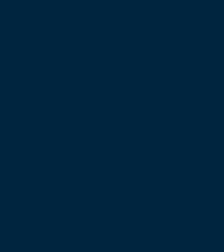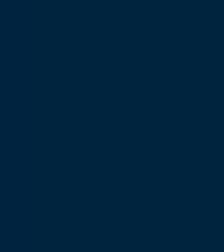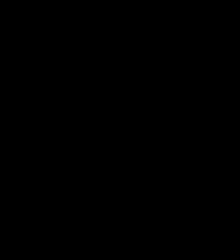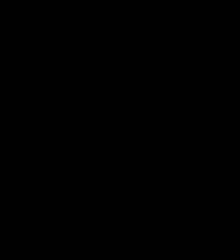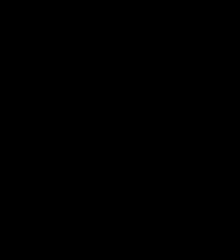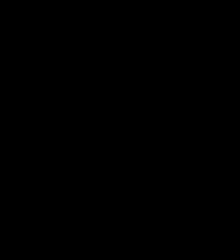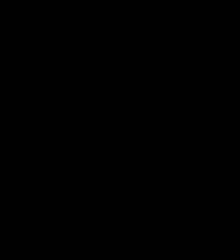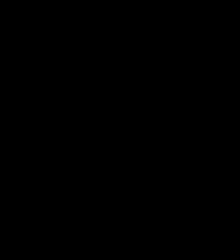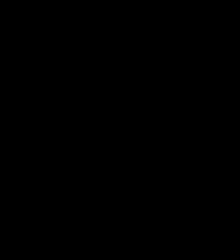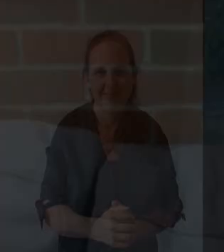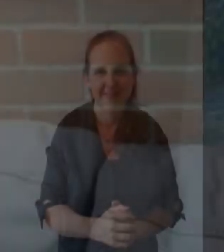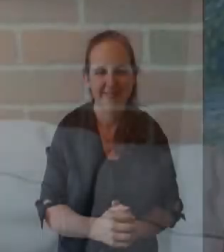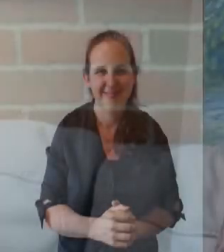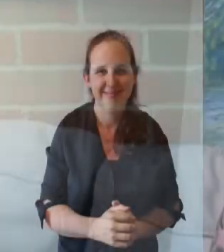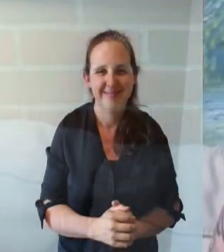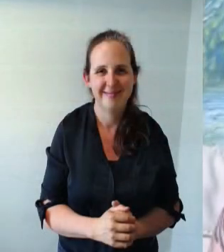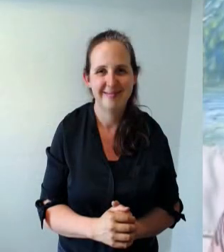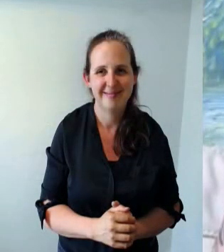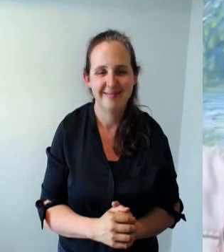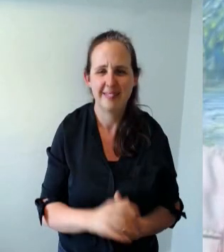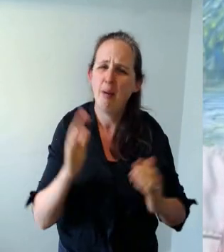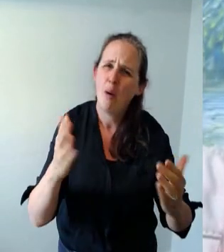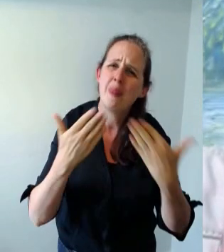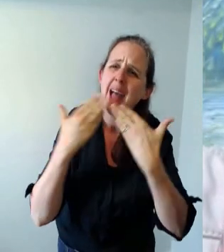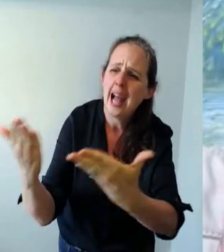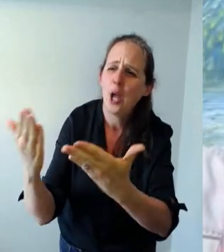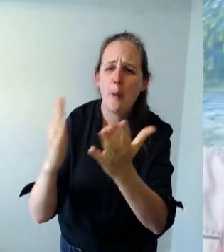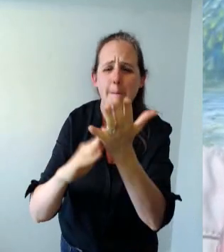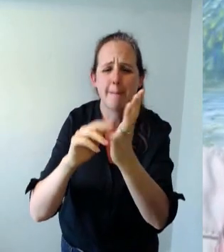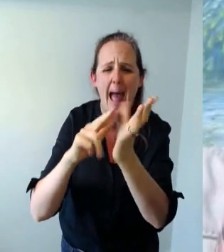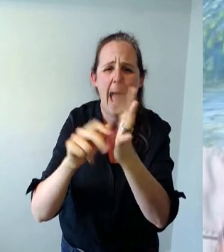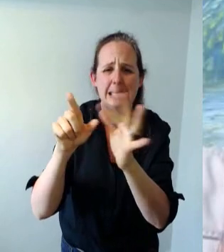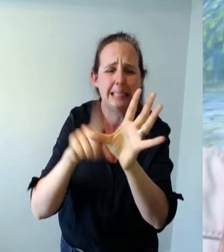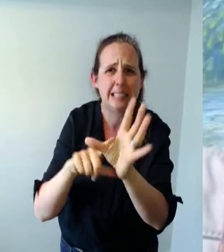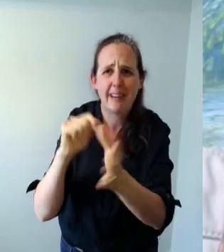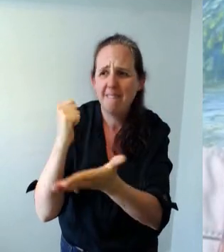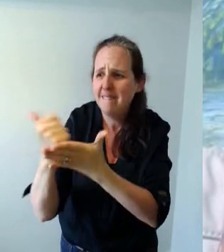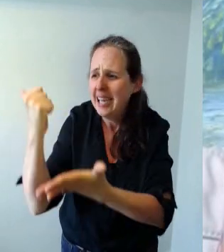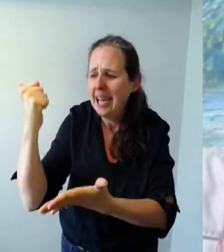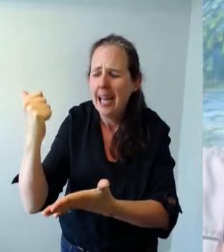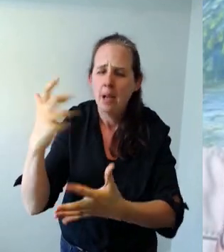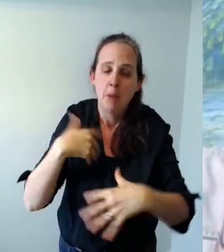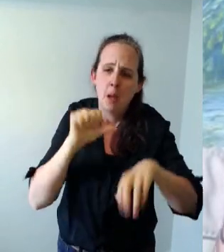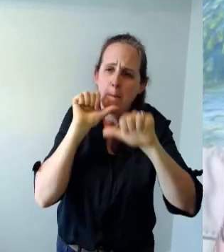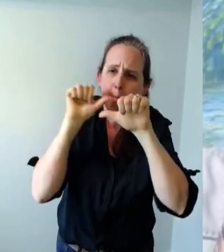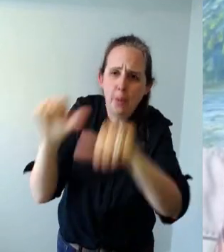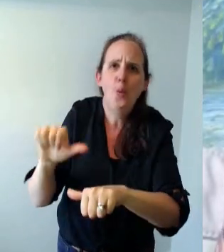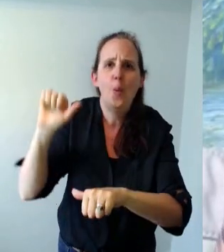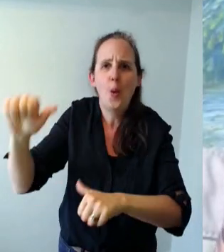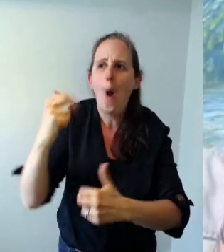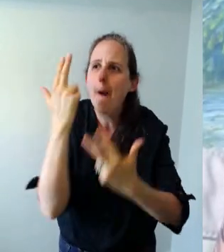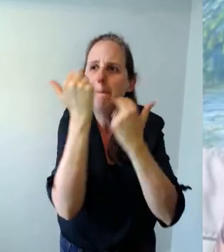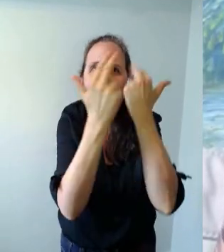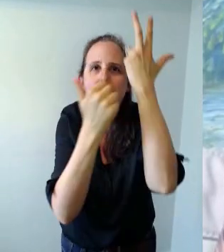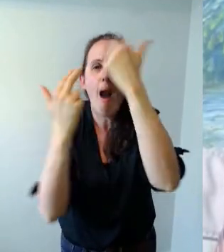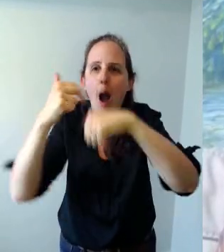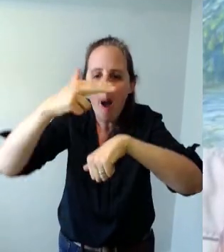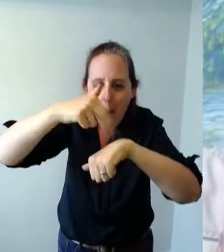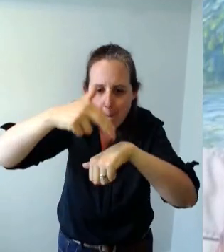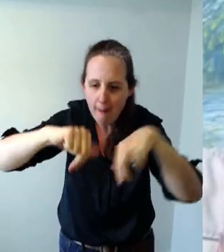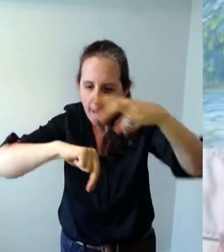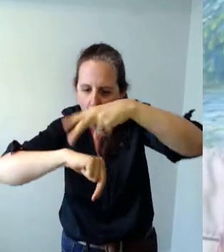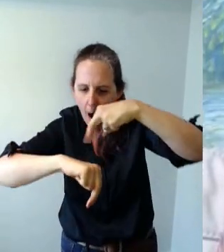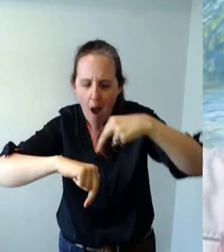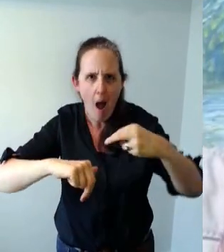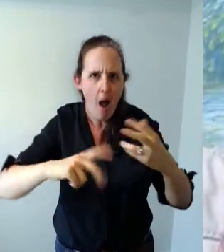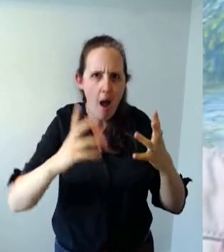acrylic paint Thanks Mandy that was awesome and I love the makeup. I seriously am thinking that I might have to start